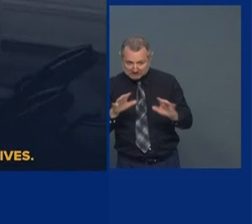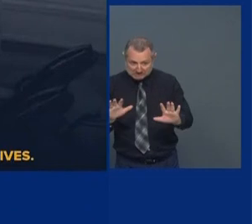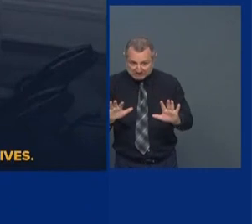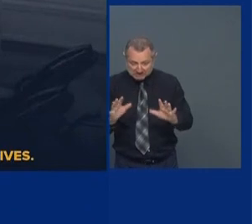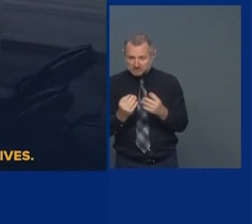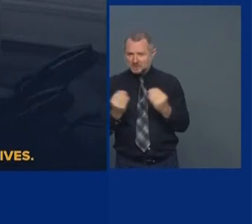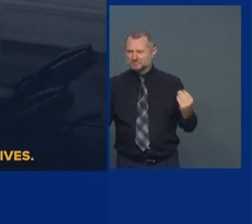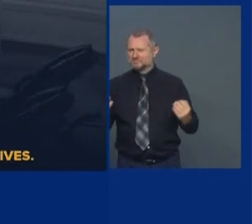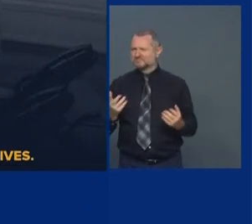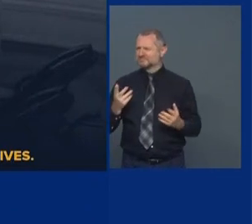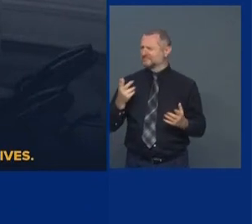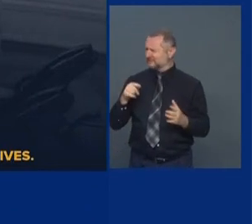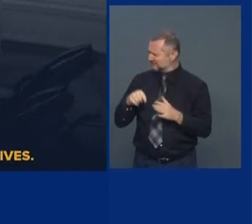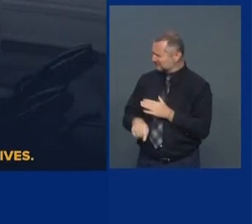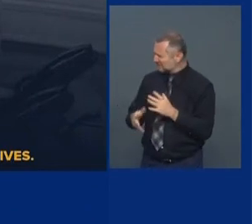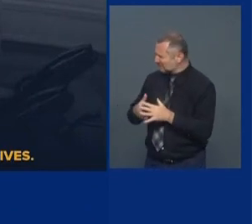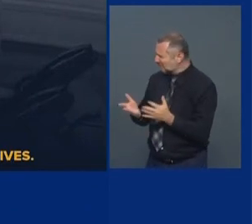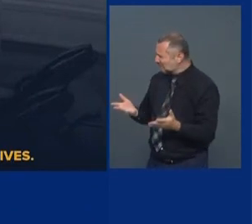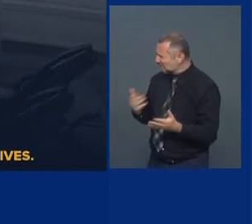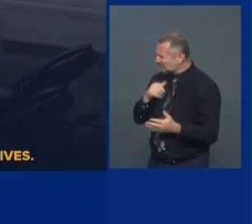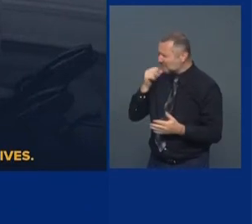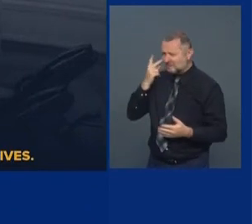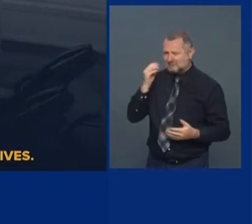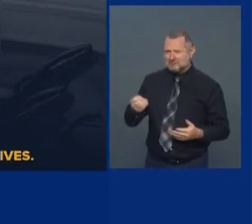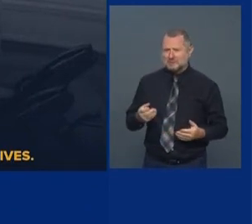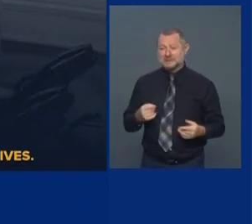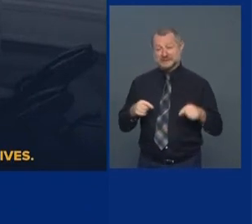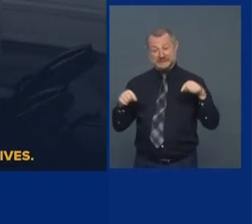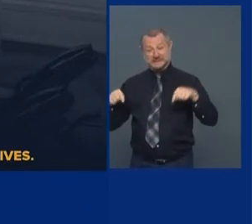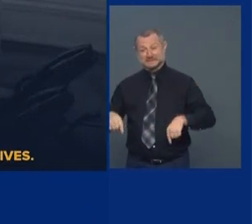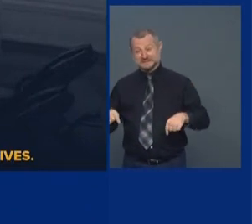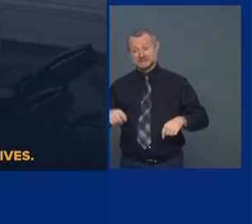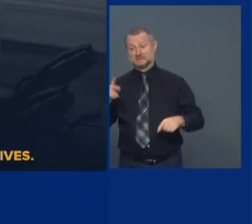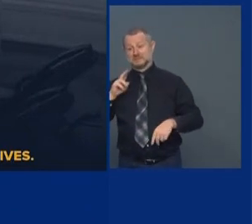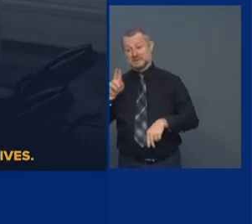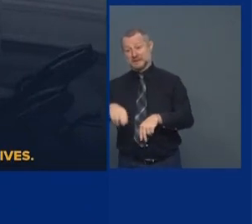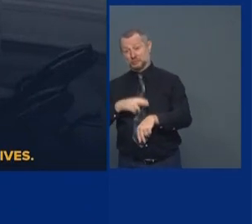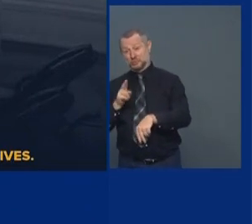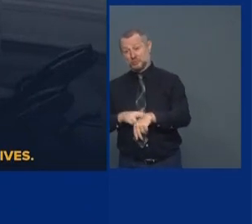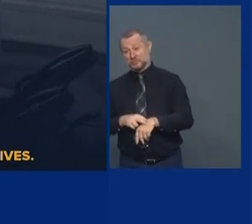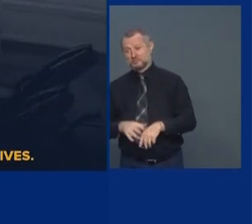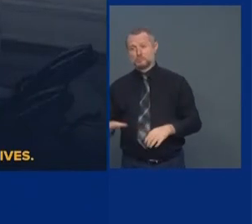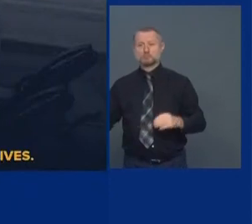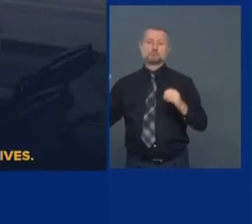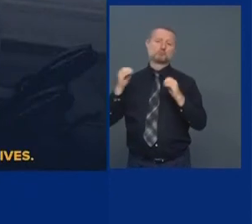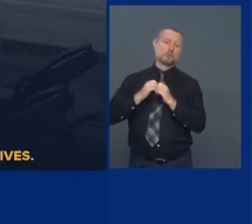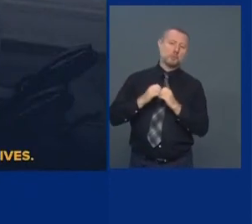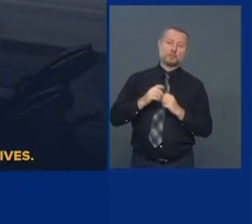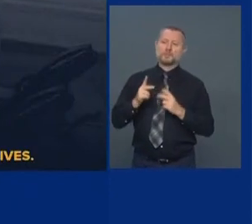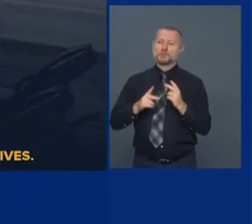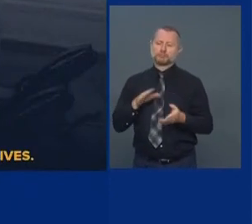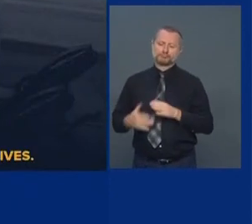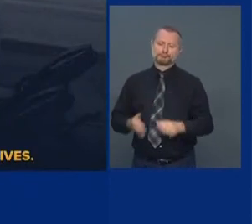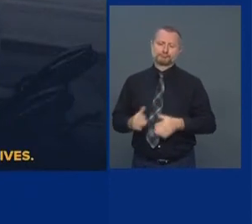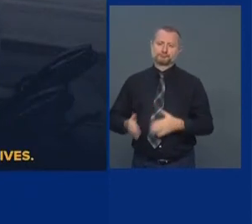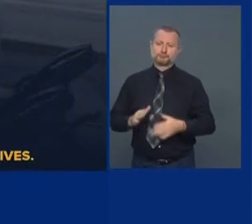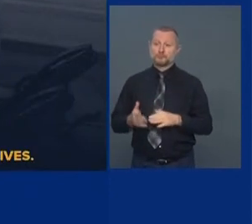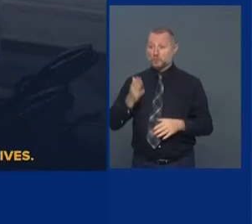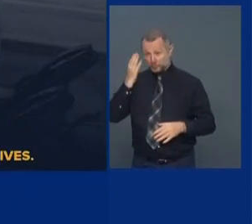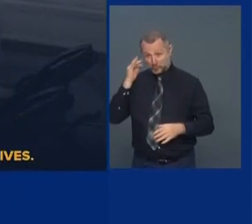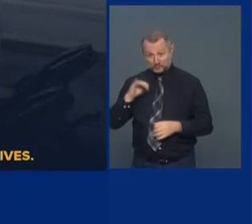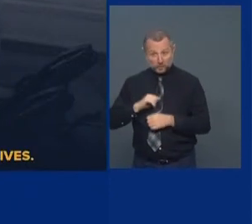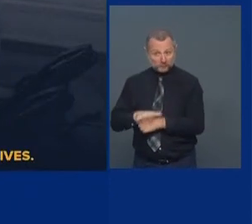This nation loses more people per day to COVID than any nation